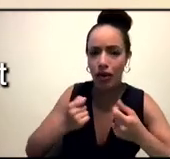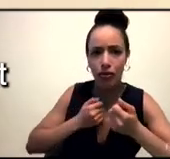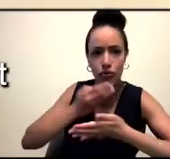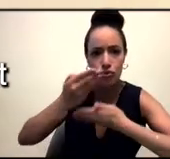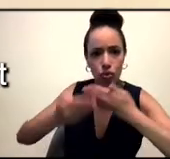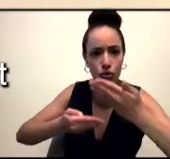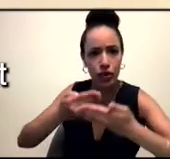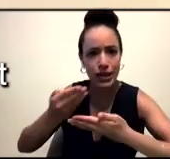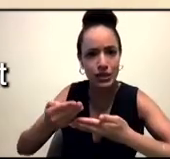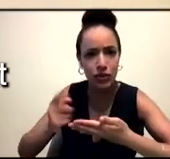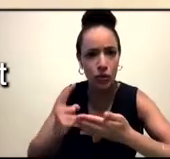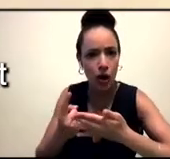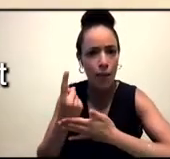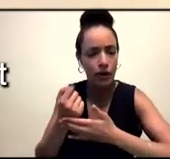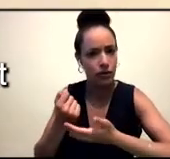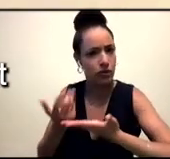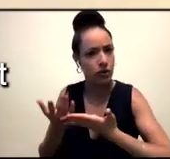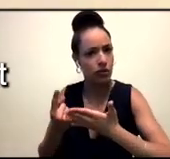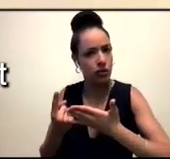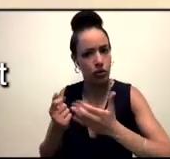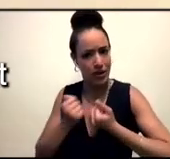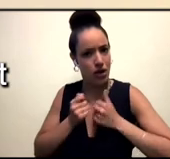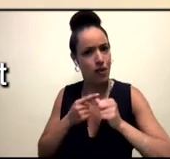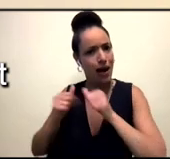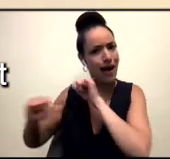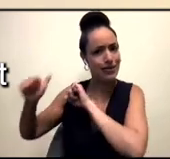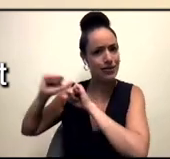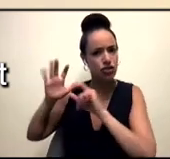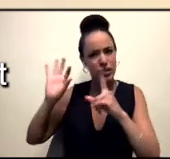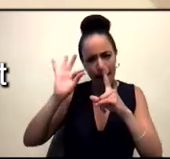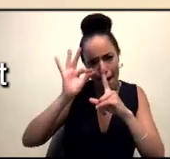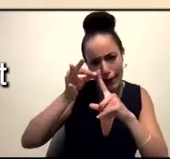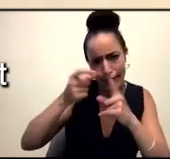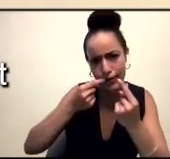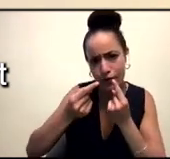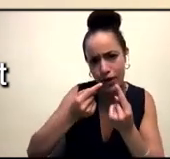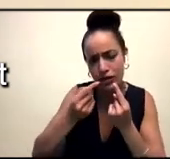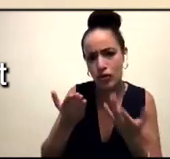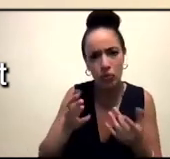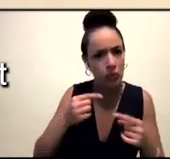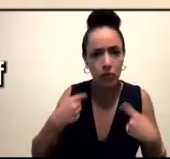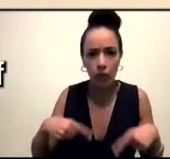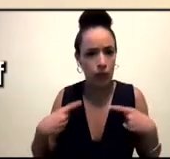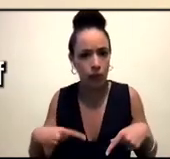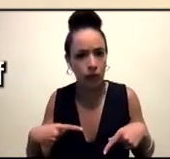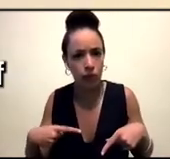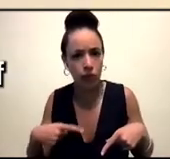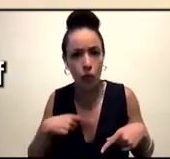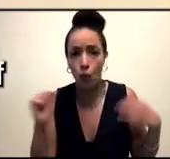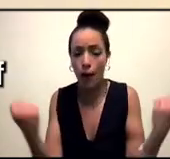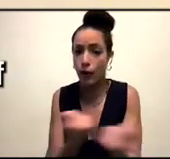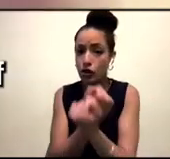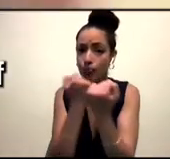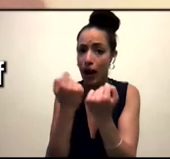ancestors. Yeah, accurately, because power, in the way that it relates history is never neutral.